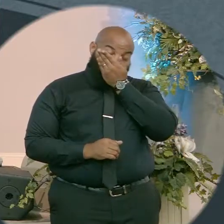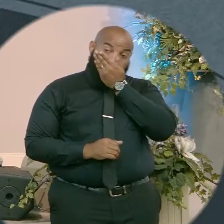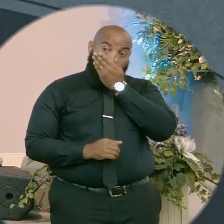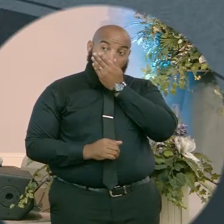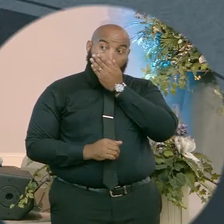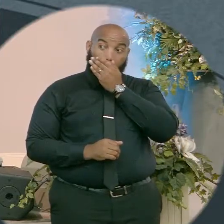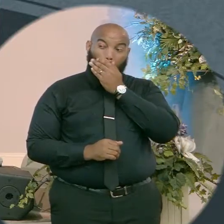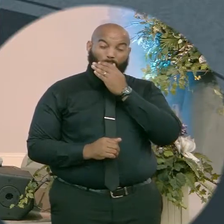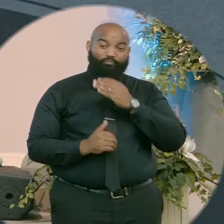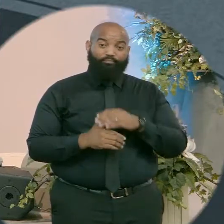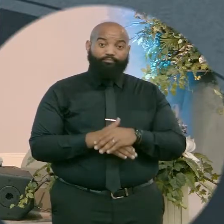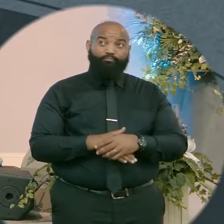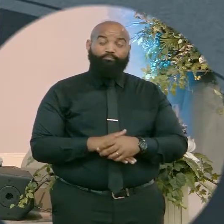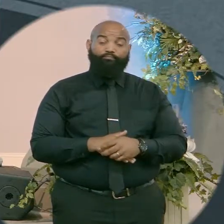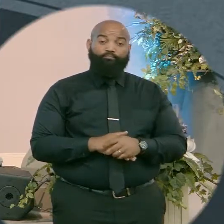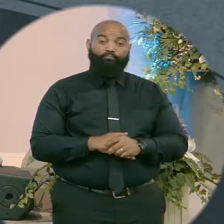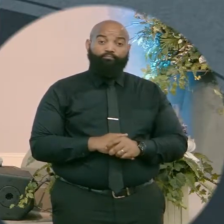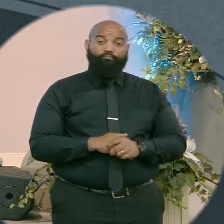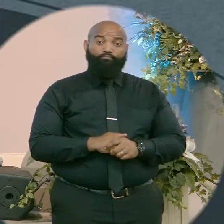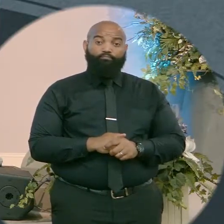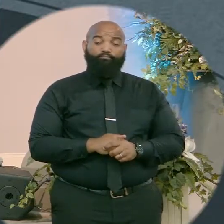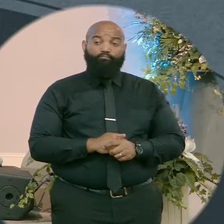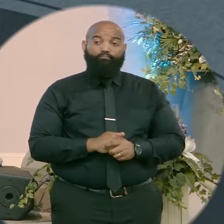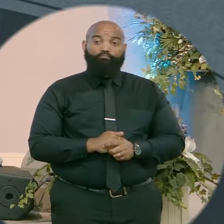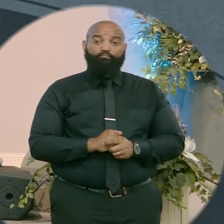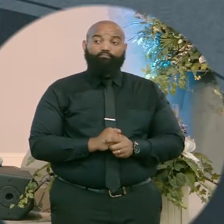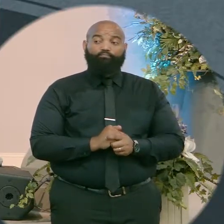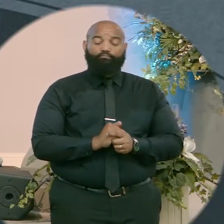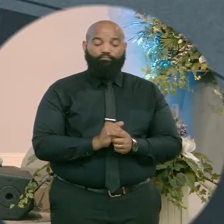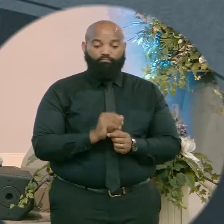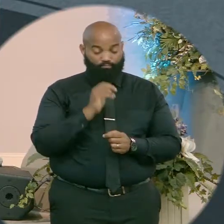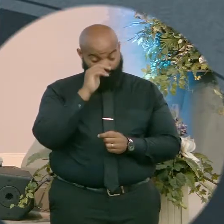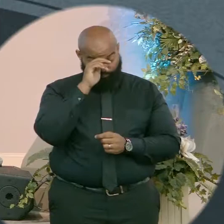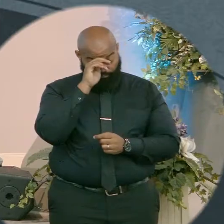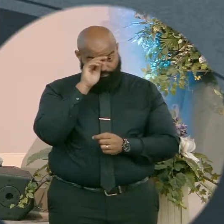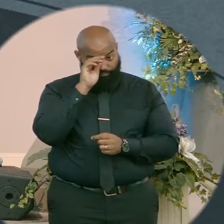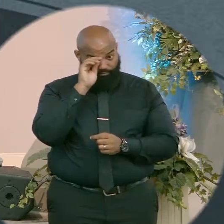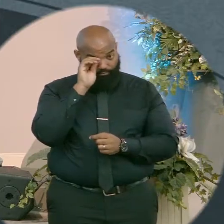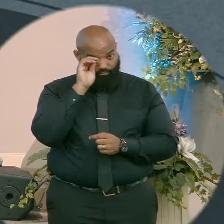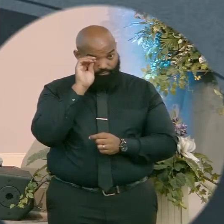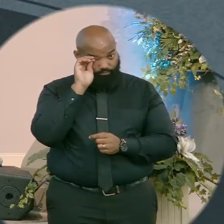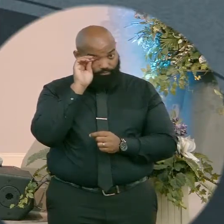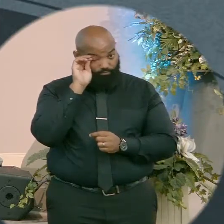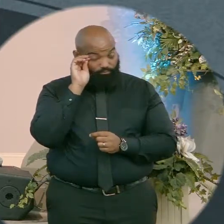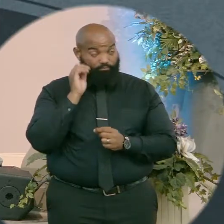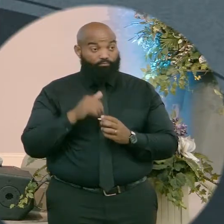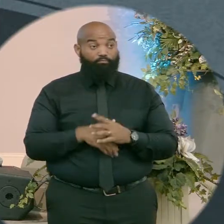I want us to see that this was a difficult meeting for him because he's in the wilderness, not a garden.